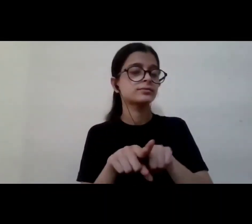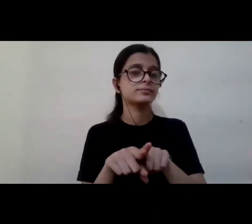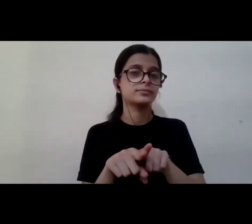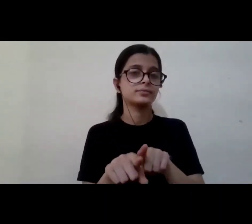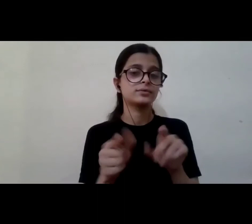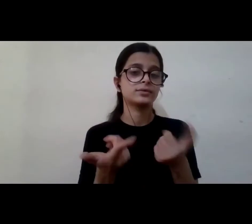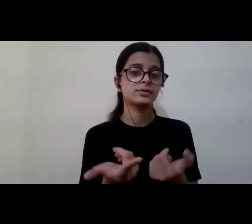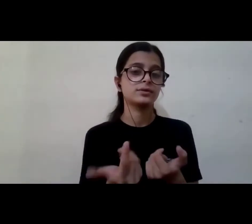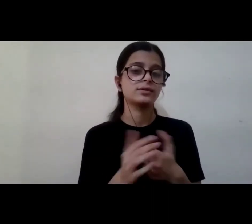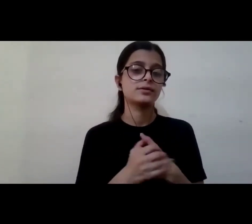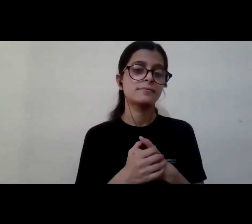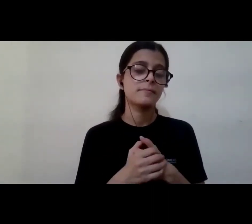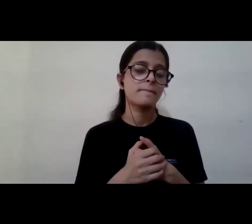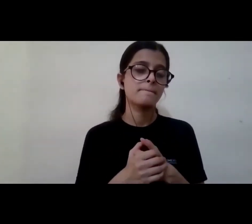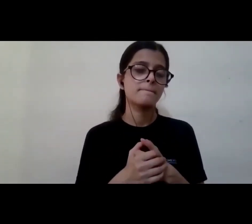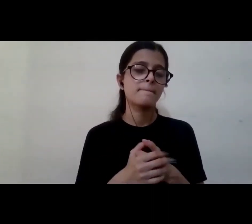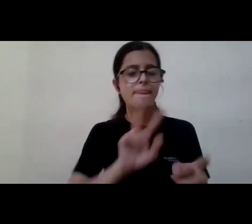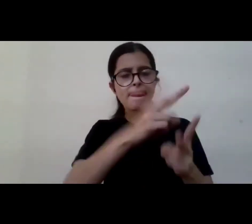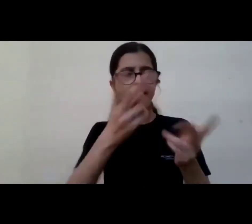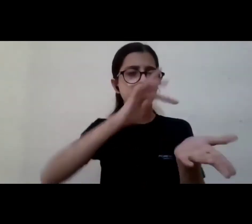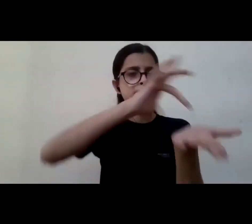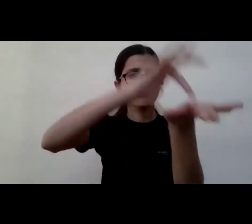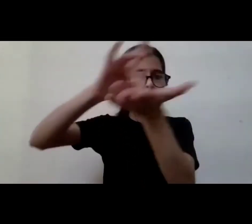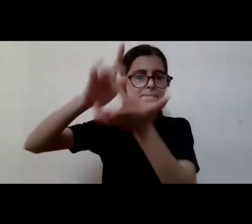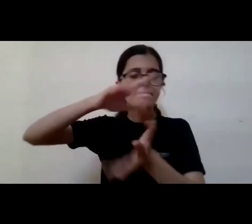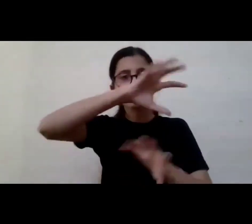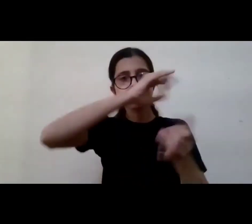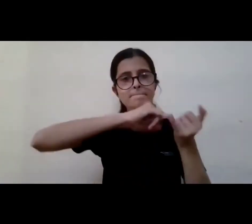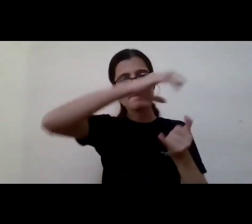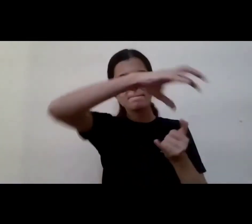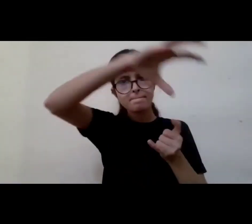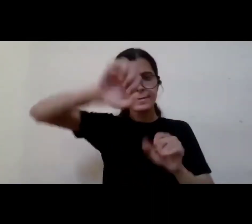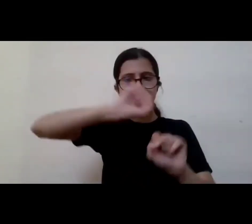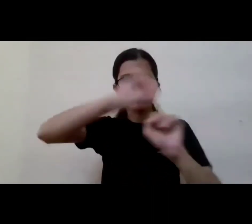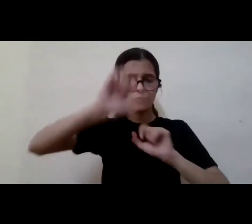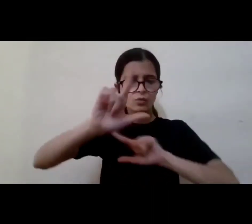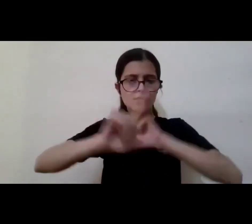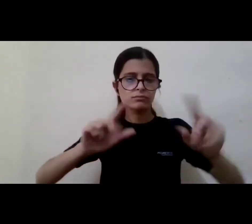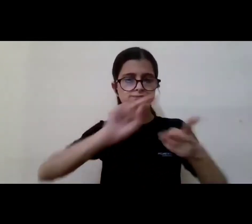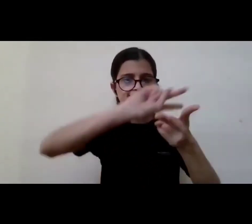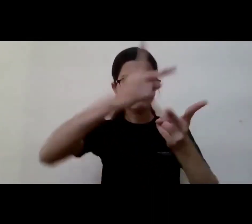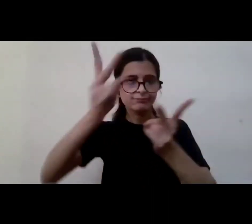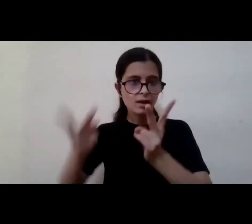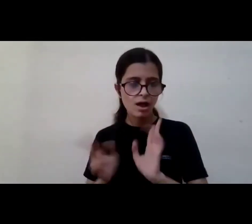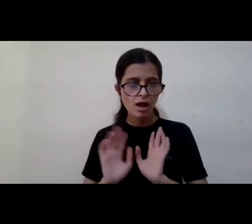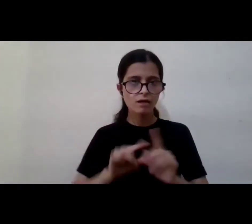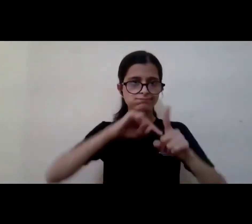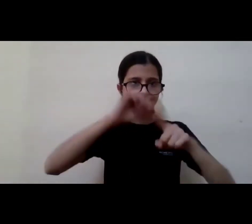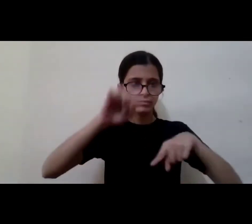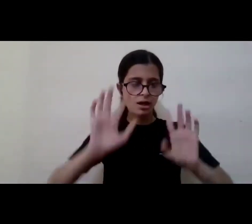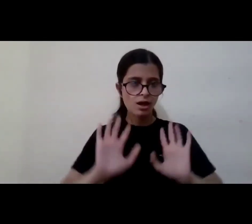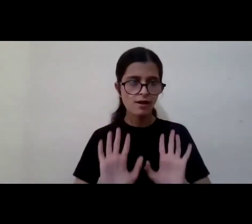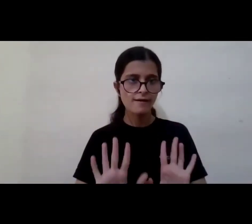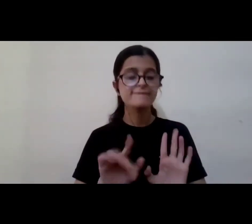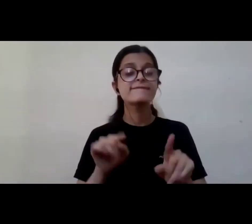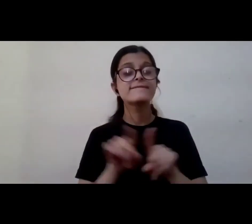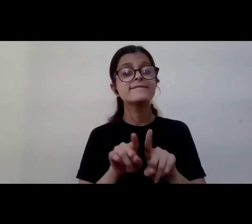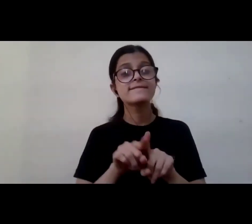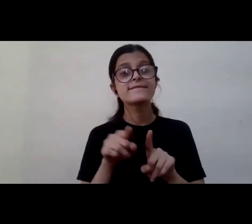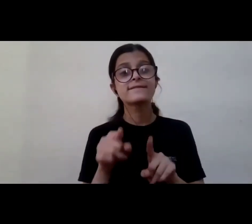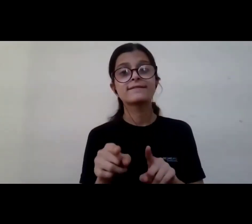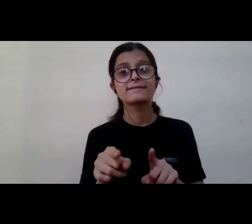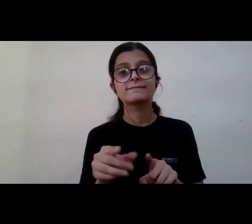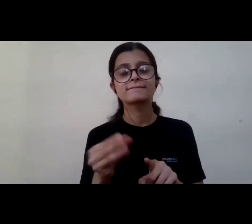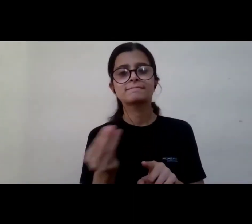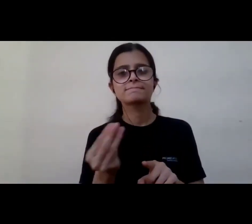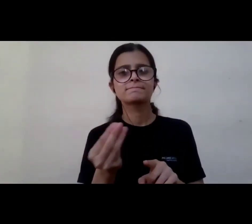in a different state they have the different uh languages and we know some uh ocr uh the